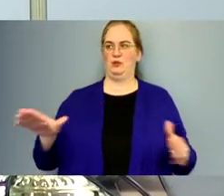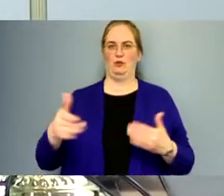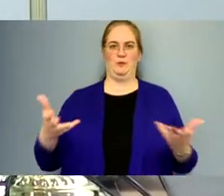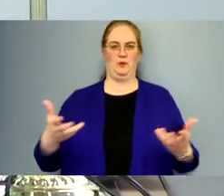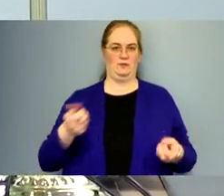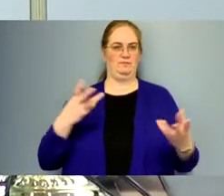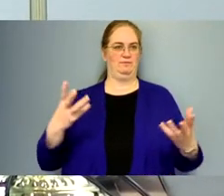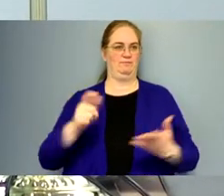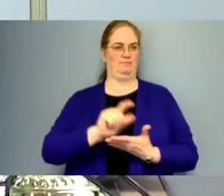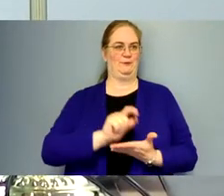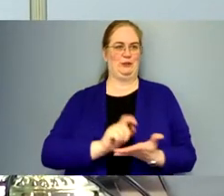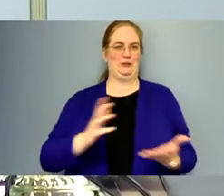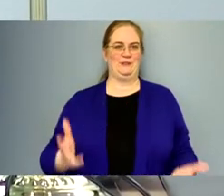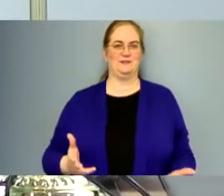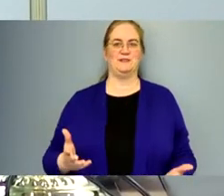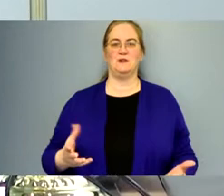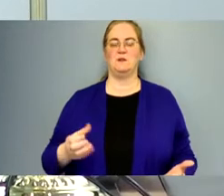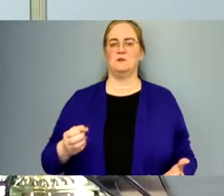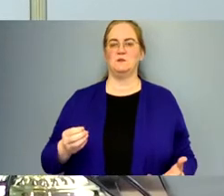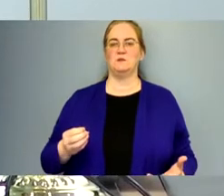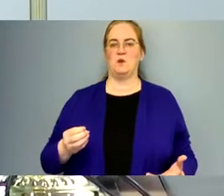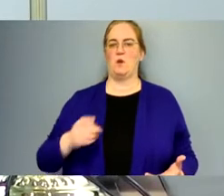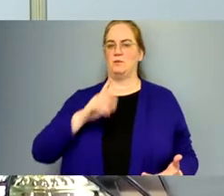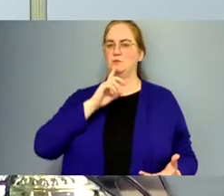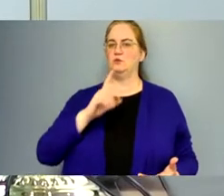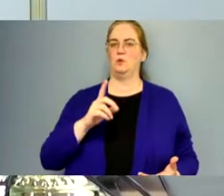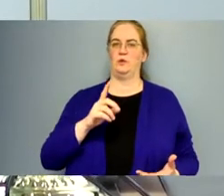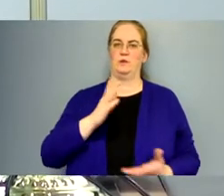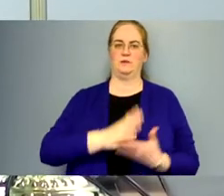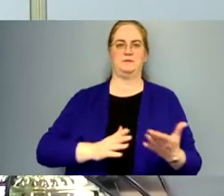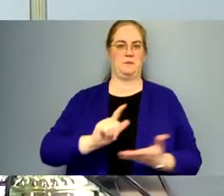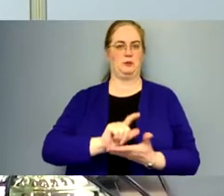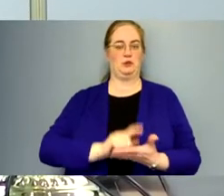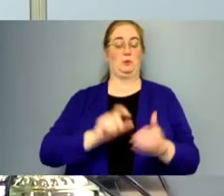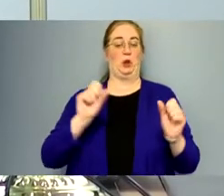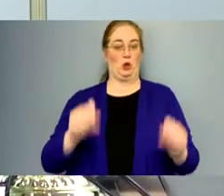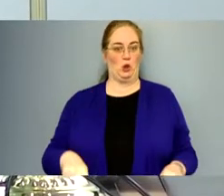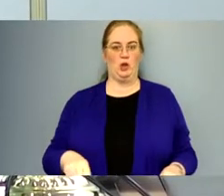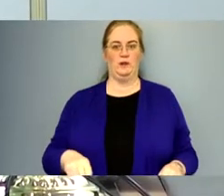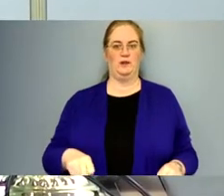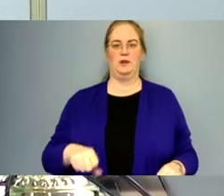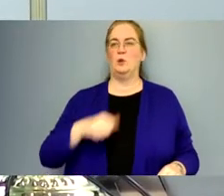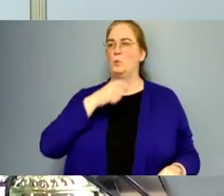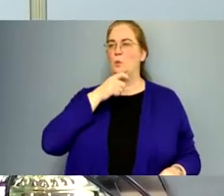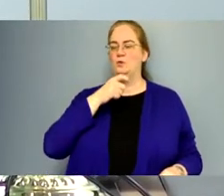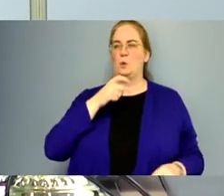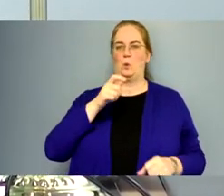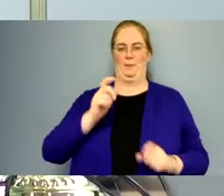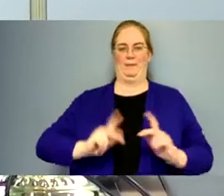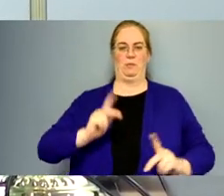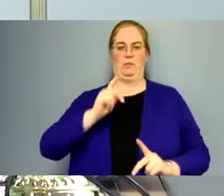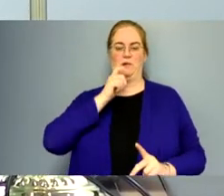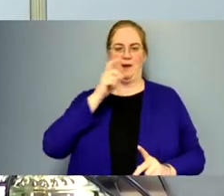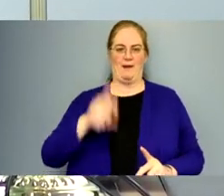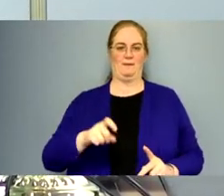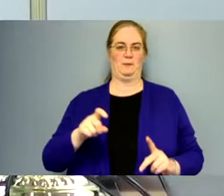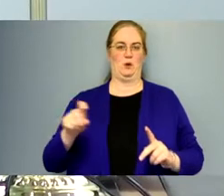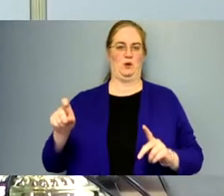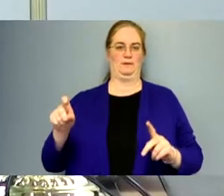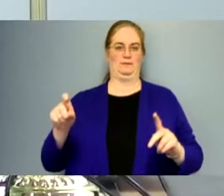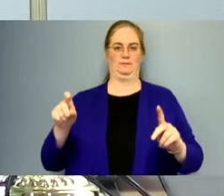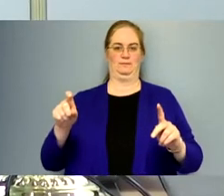we've got quite a few attorneys, uh, you know, so I, I'm sure there are attorneys that we could, we wouldn't have to have people on both lists. Um,